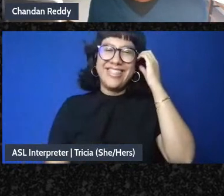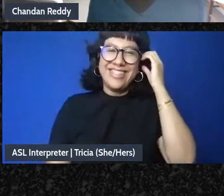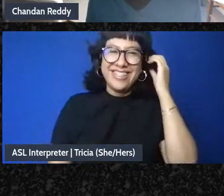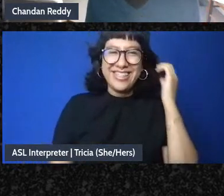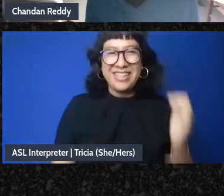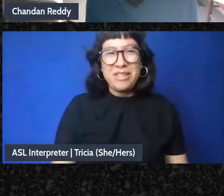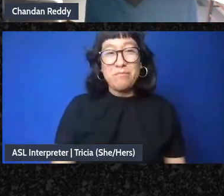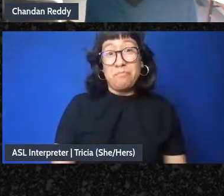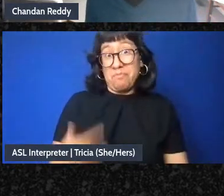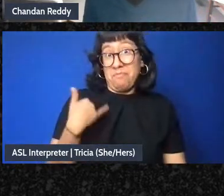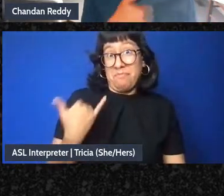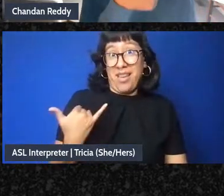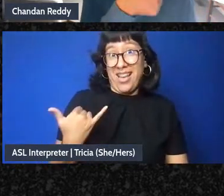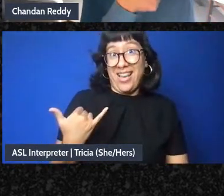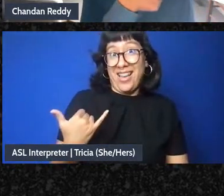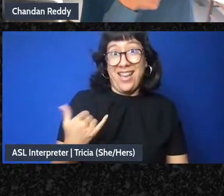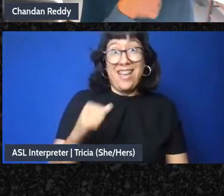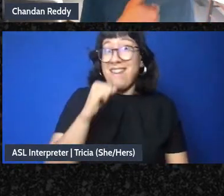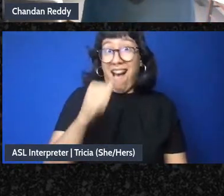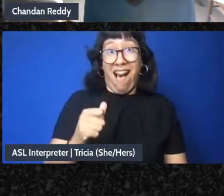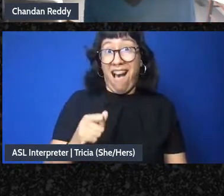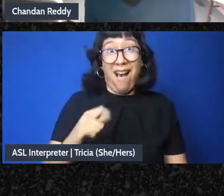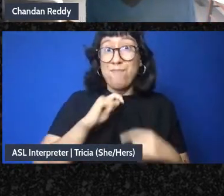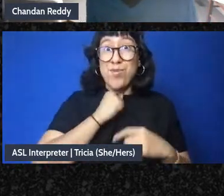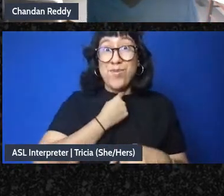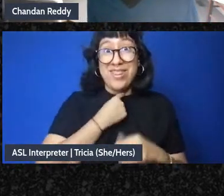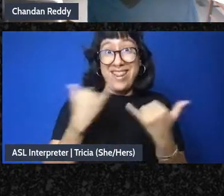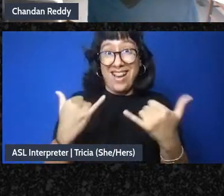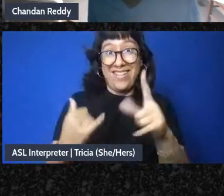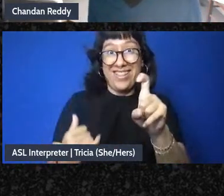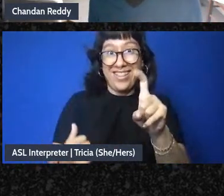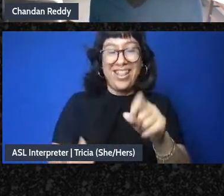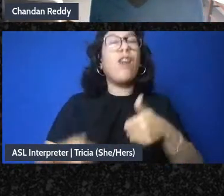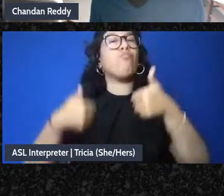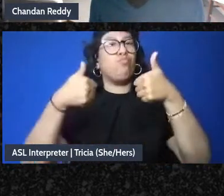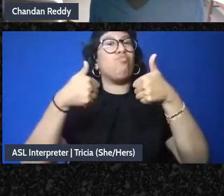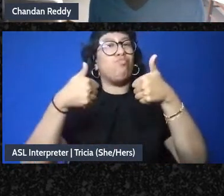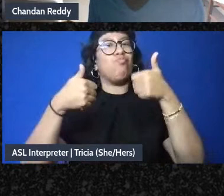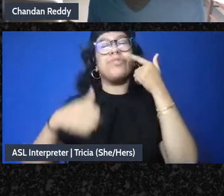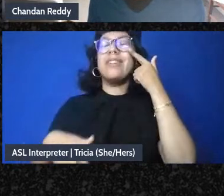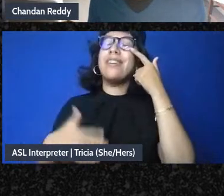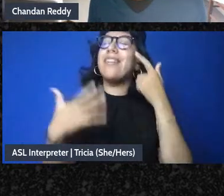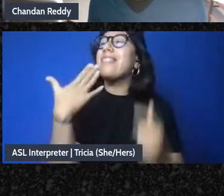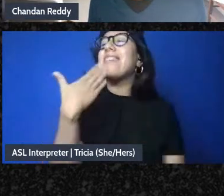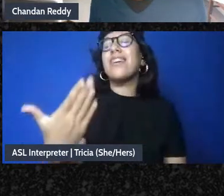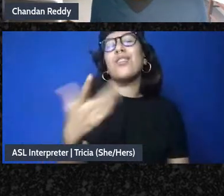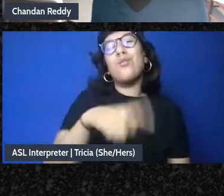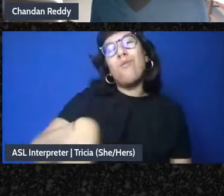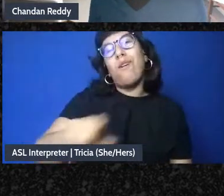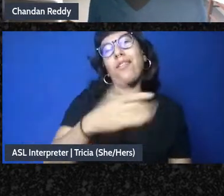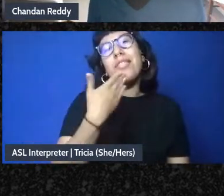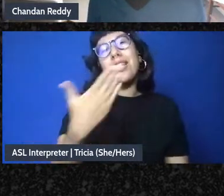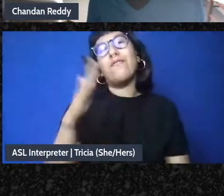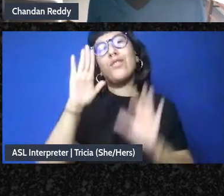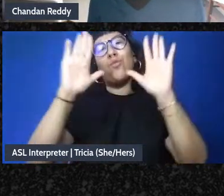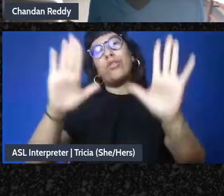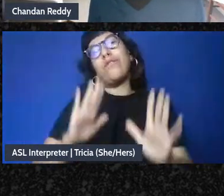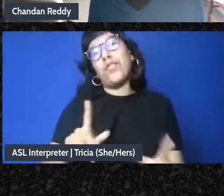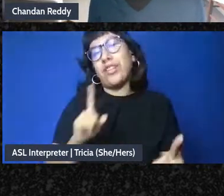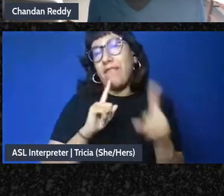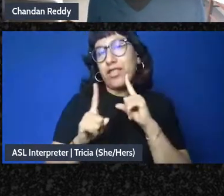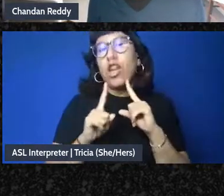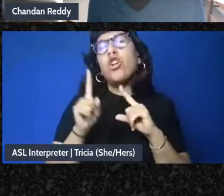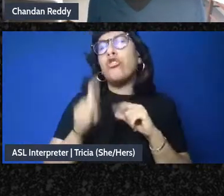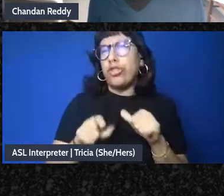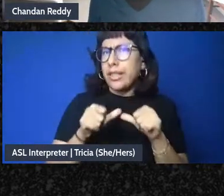am I am I not muted now am I oh good thank you and thank you all for this wonderful conversation which should